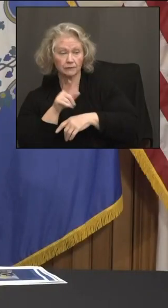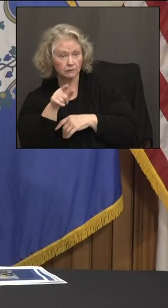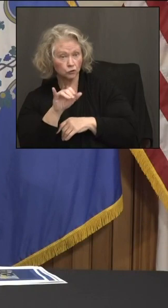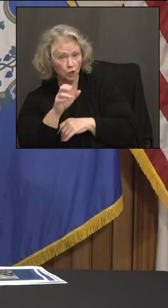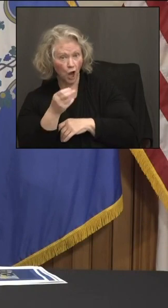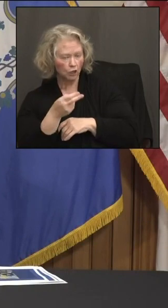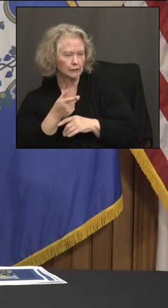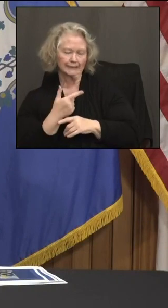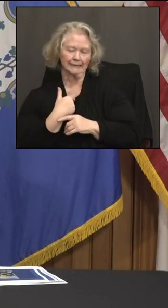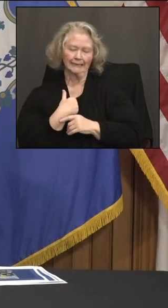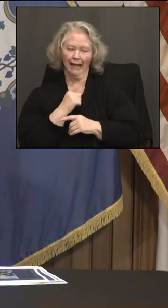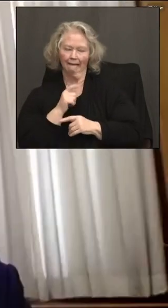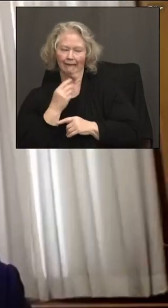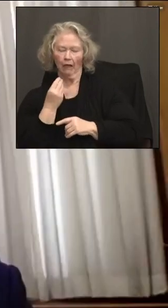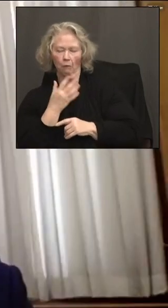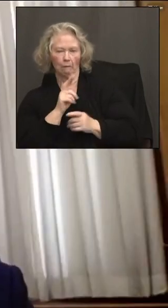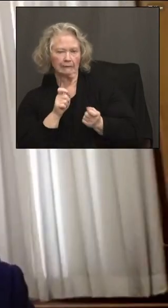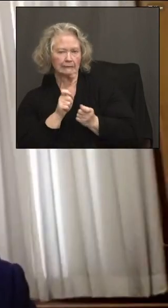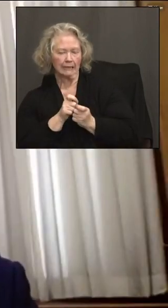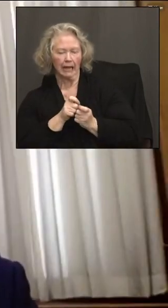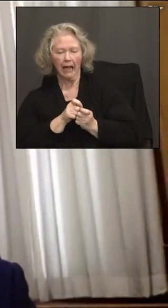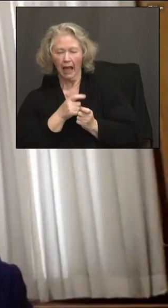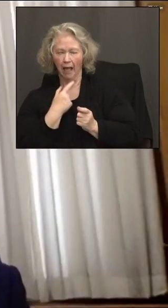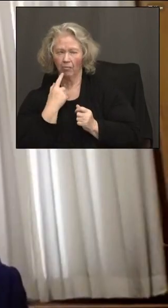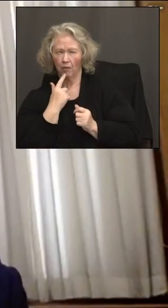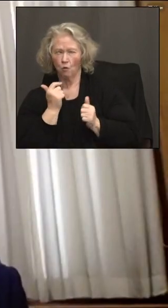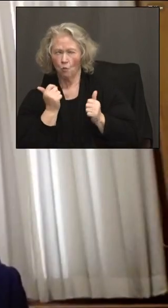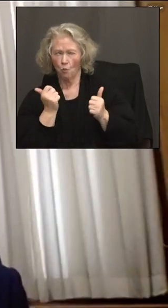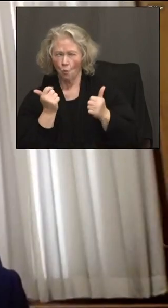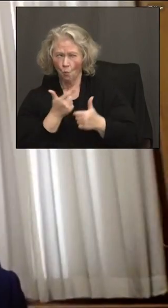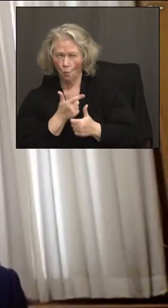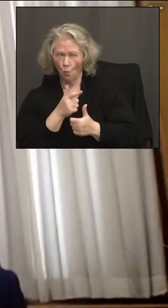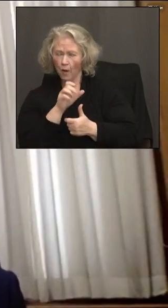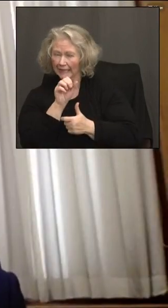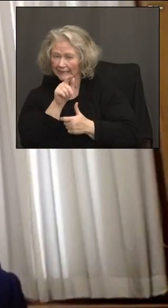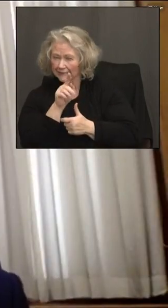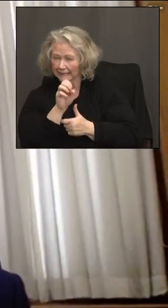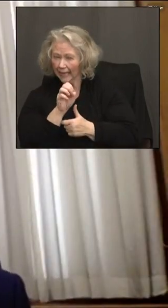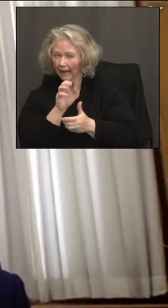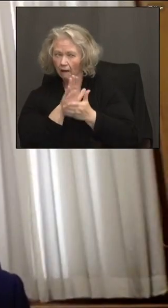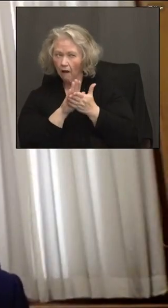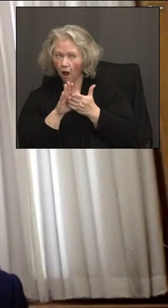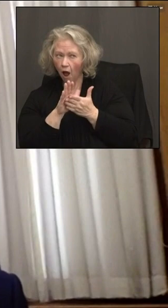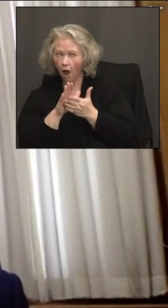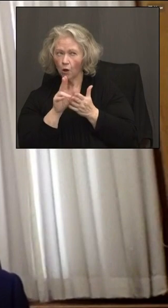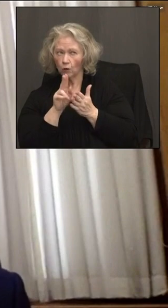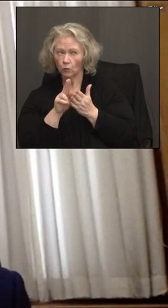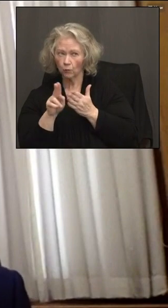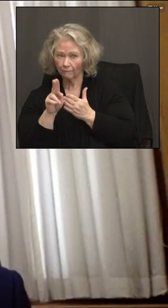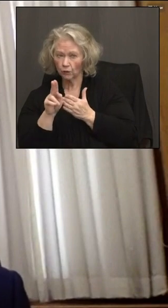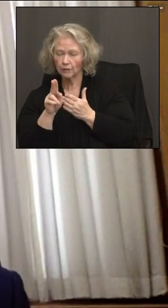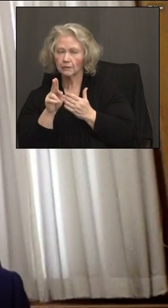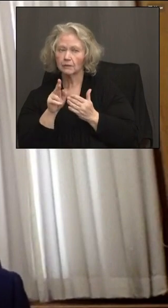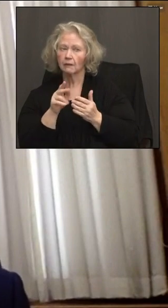We'll have to get back to you with some specifics on that. I think all of our state college and universities, both public and private,